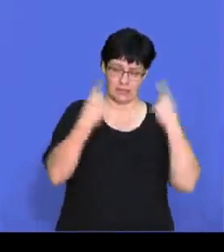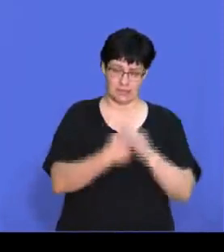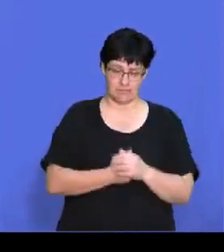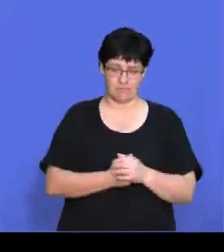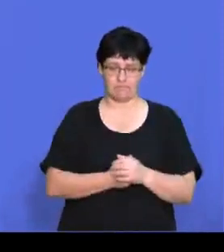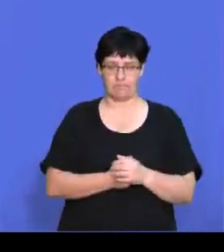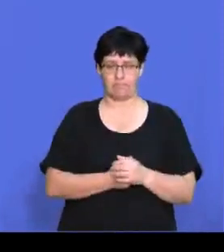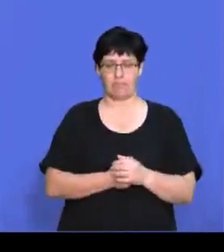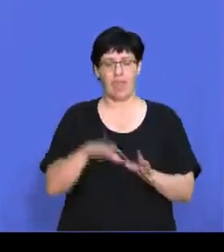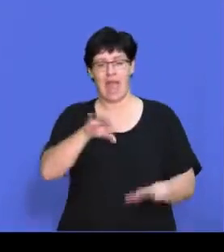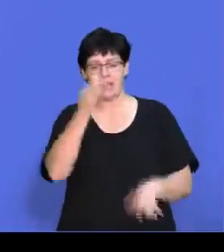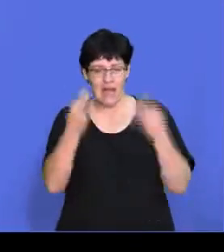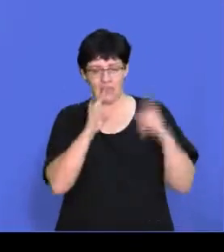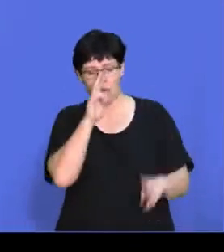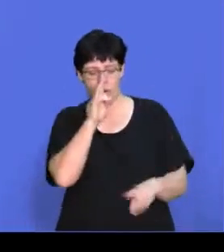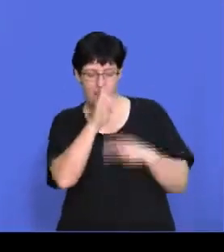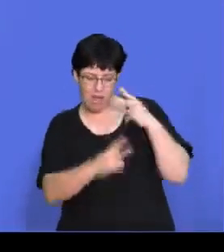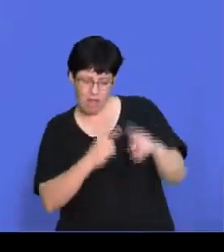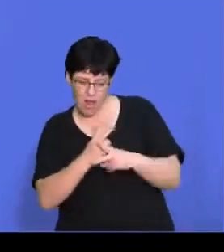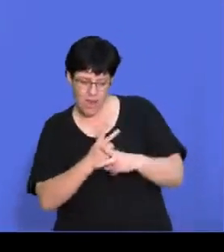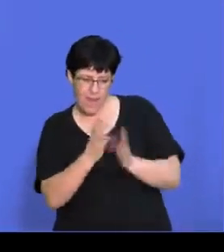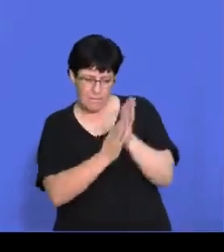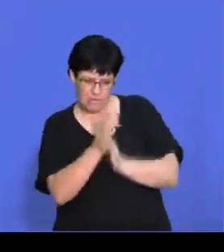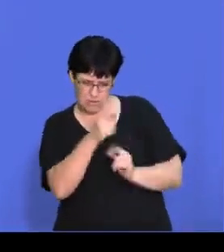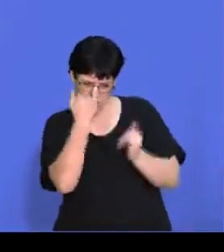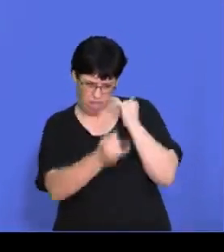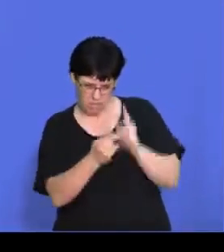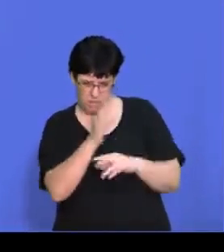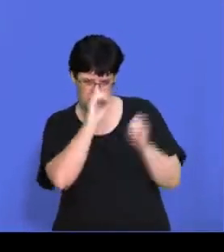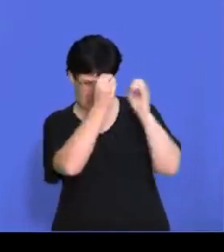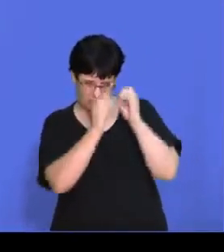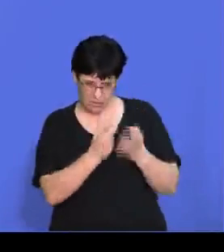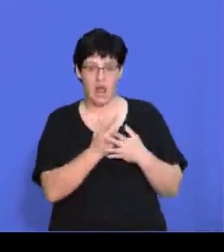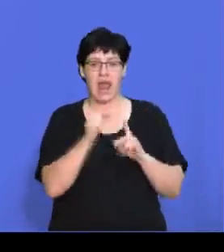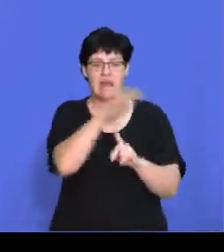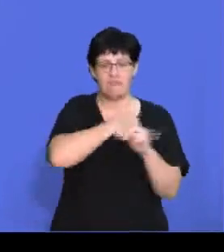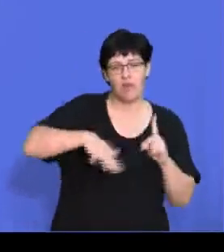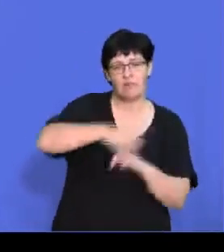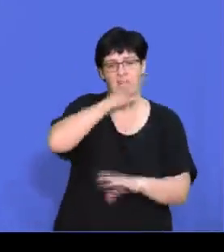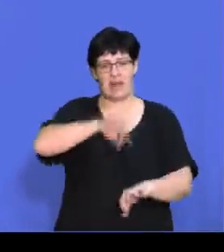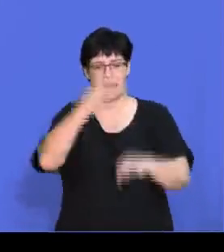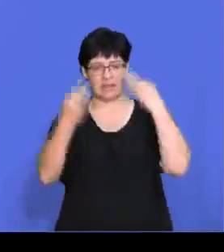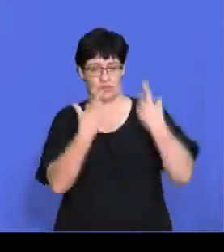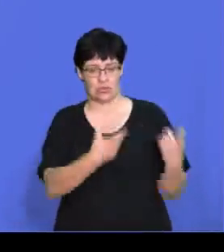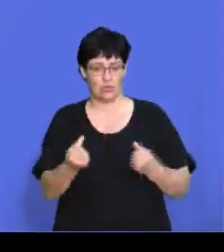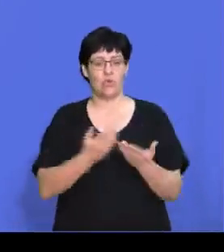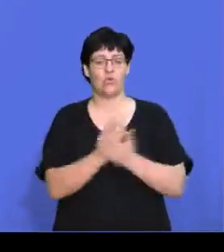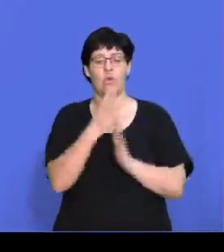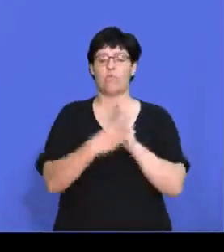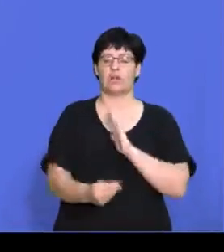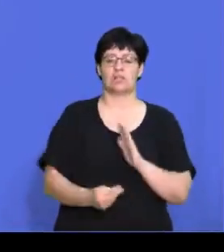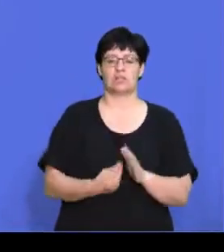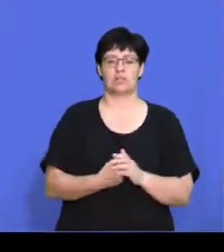analyze or re-examine the mission statement, and then conduct environmental analysis using models such as